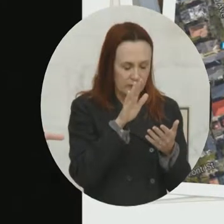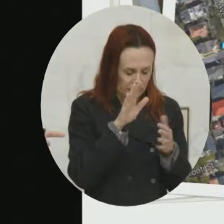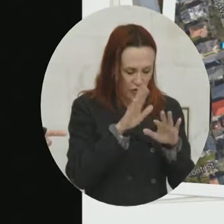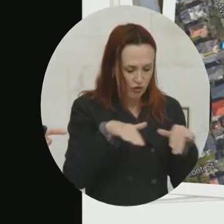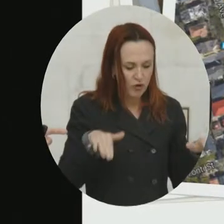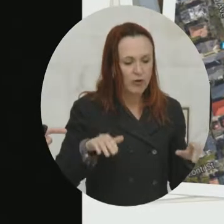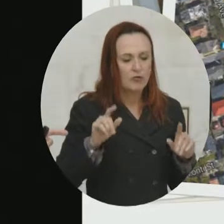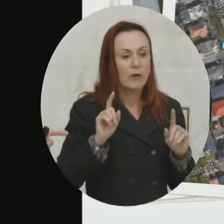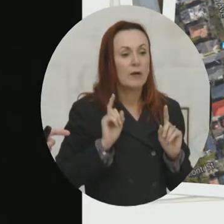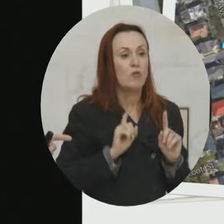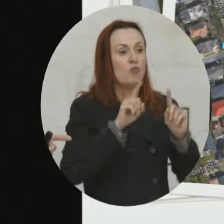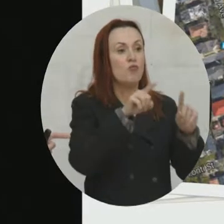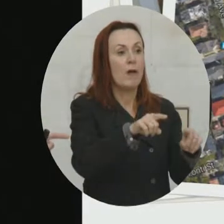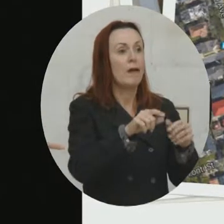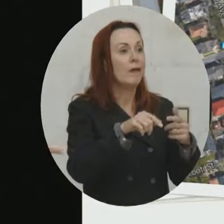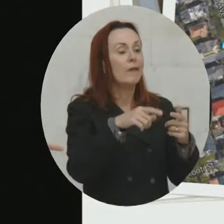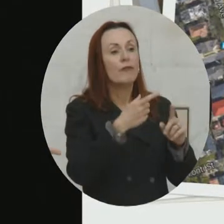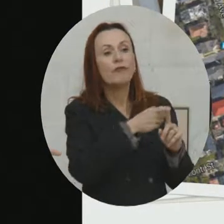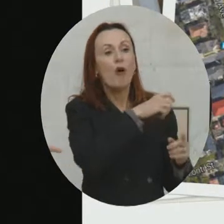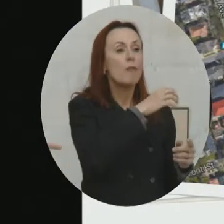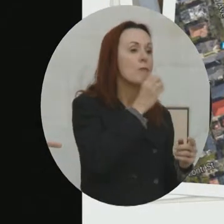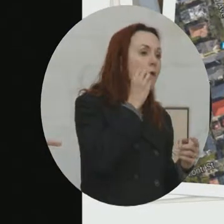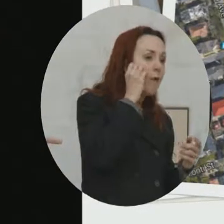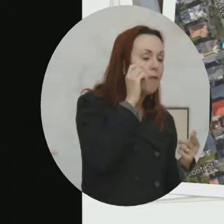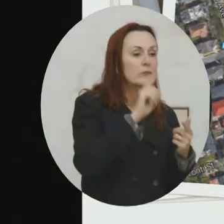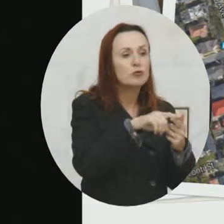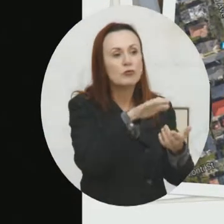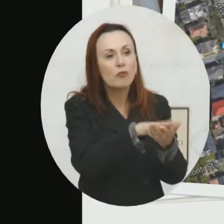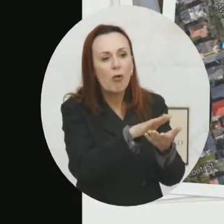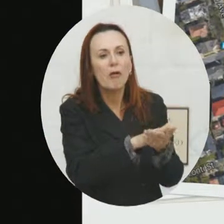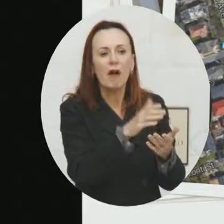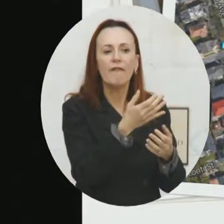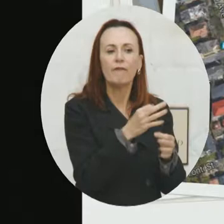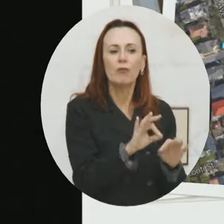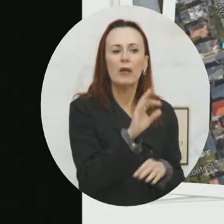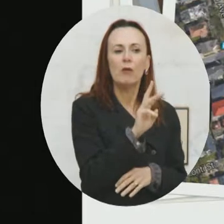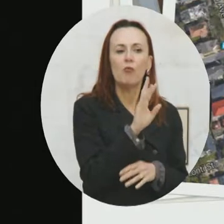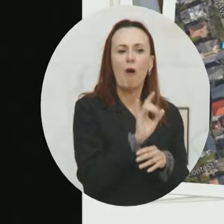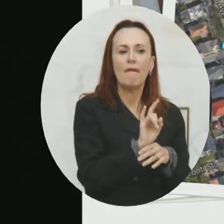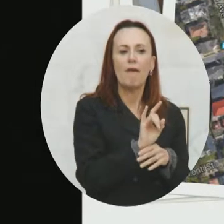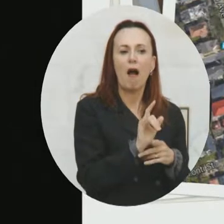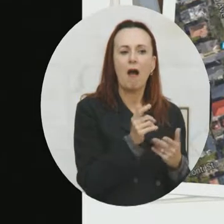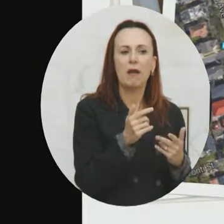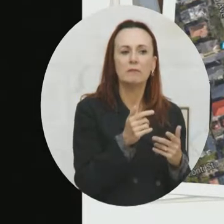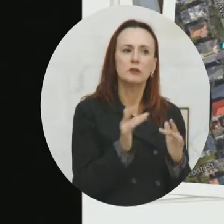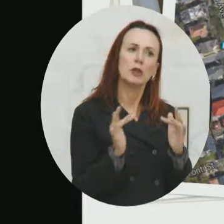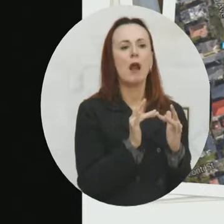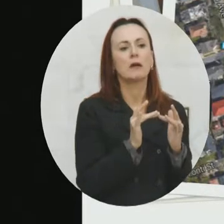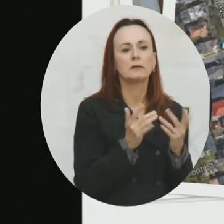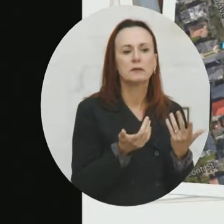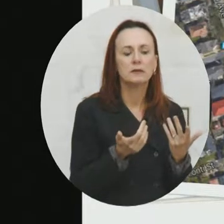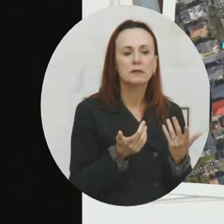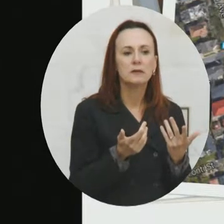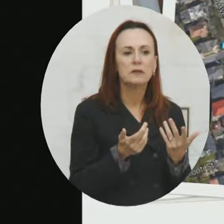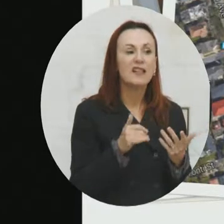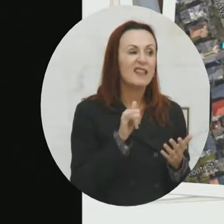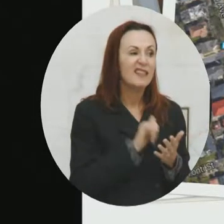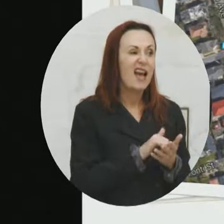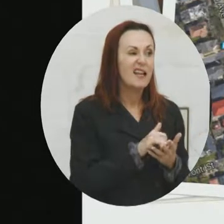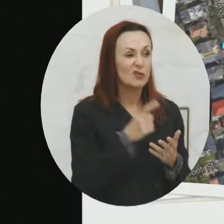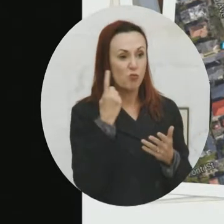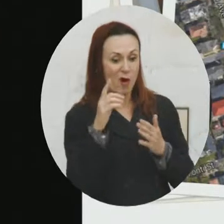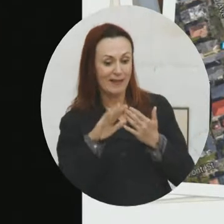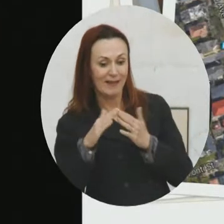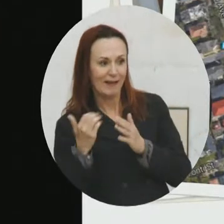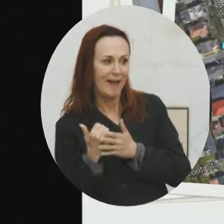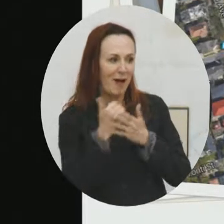all the way to the library and to the community center to do homework. So it was an example of how this city helped another city rebuild, but we